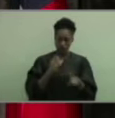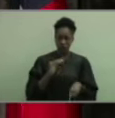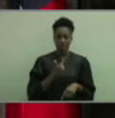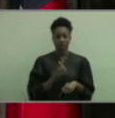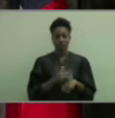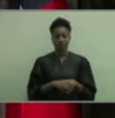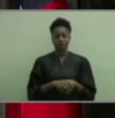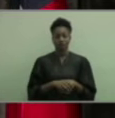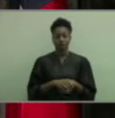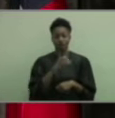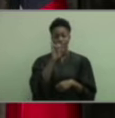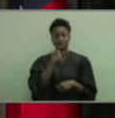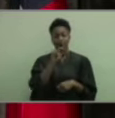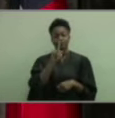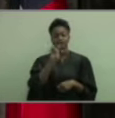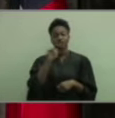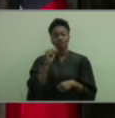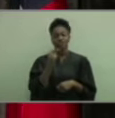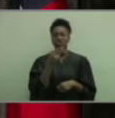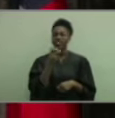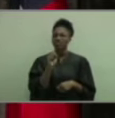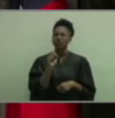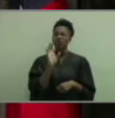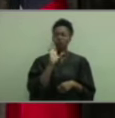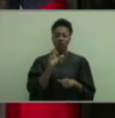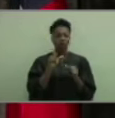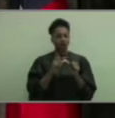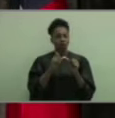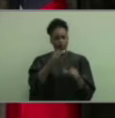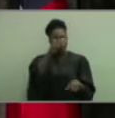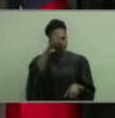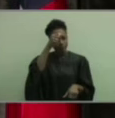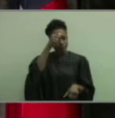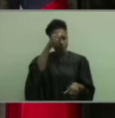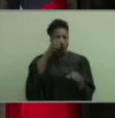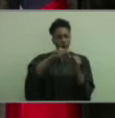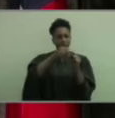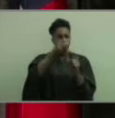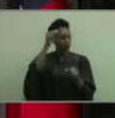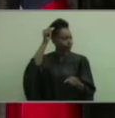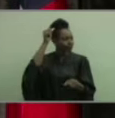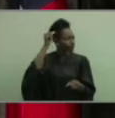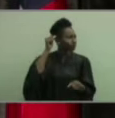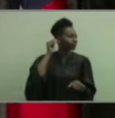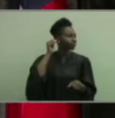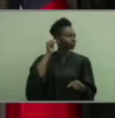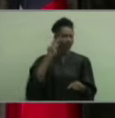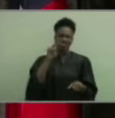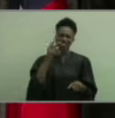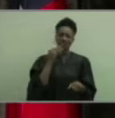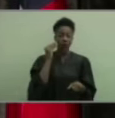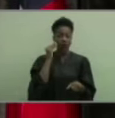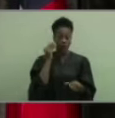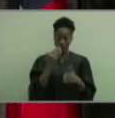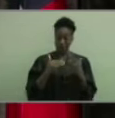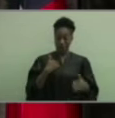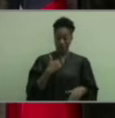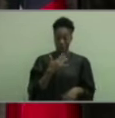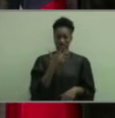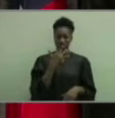Jenkins High School will be a name that I'll always carry in my heart. This has been my second home. Some of my fondest memories were made here